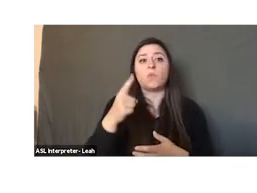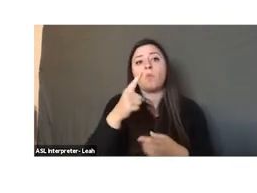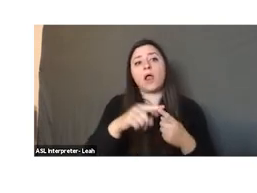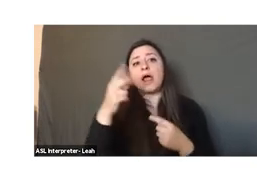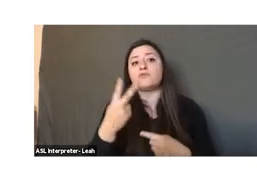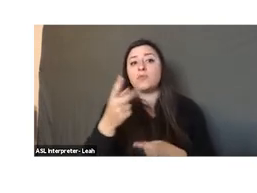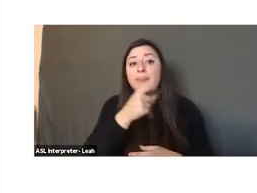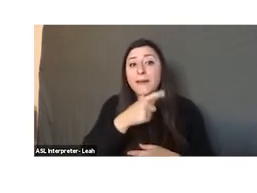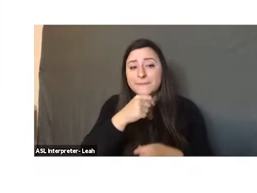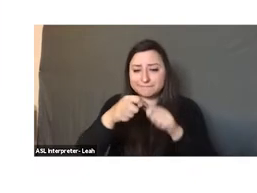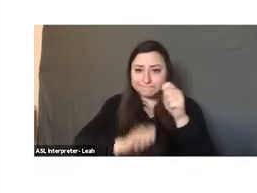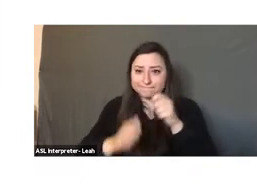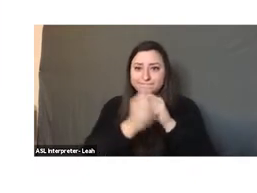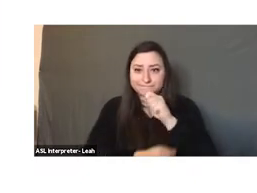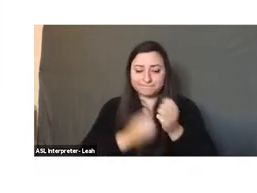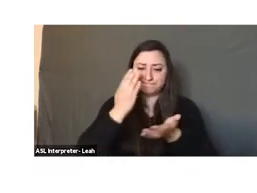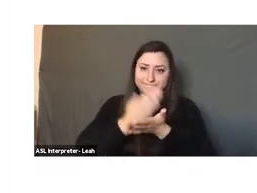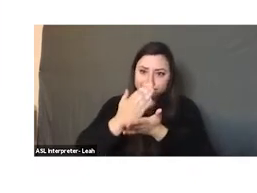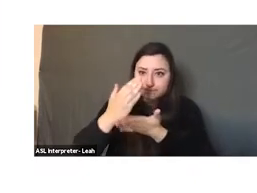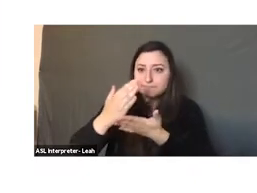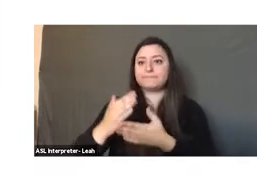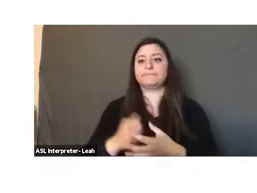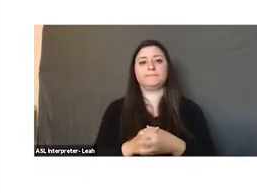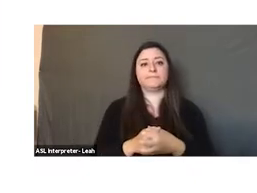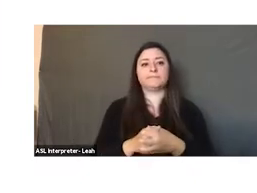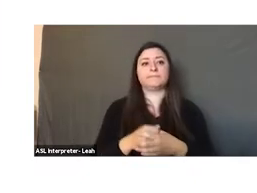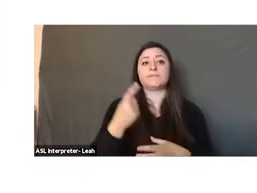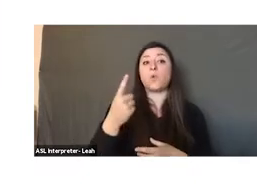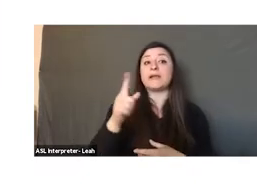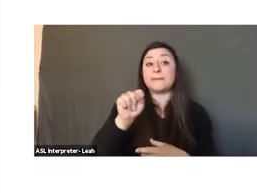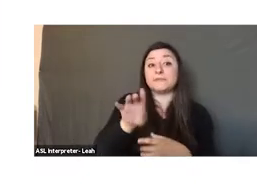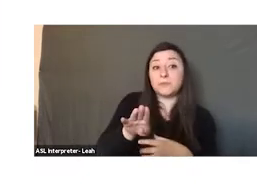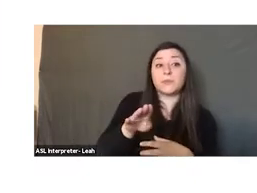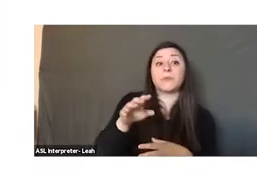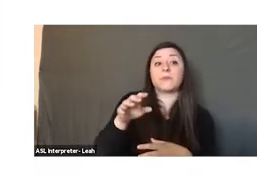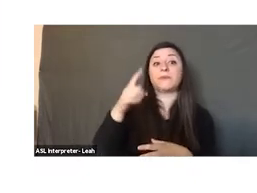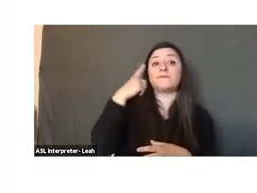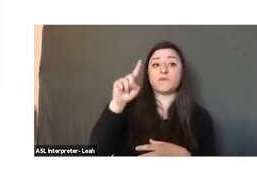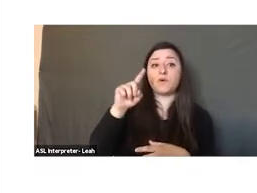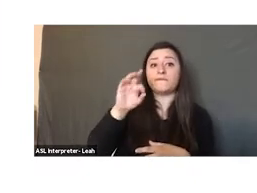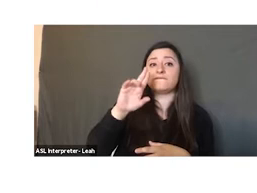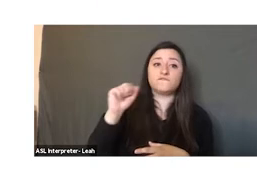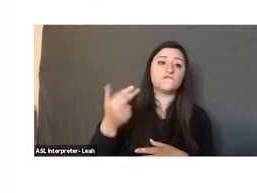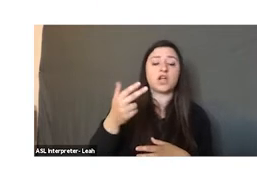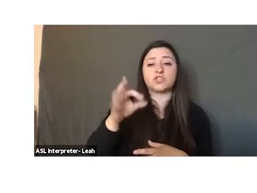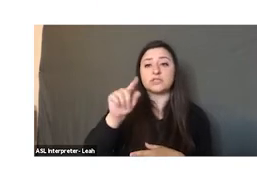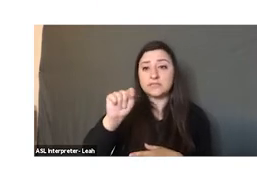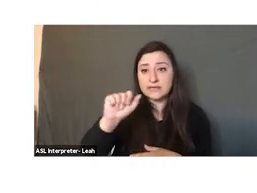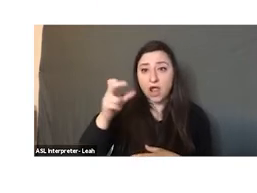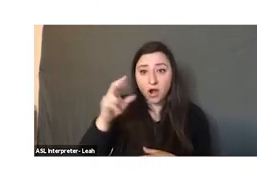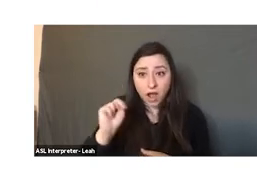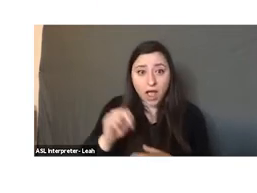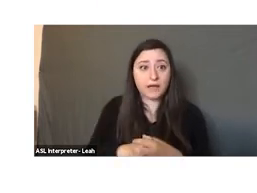peeled, seeded and also chopped. One tablespoon of minced, fresh tarragon, one tablespoon